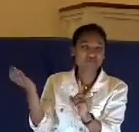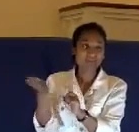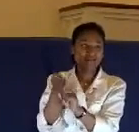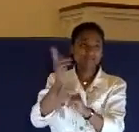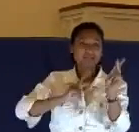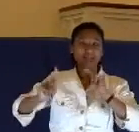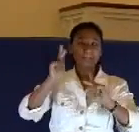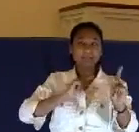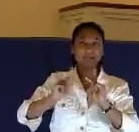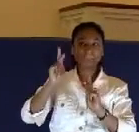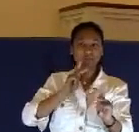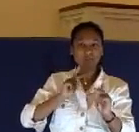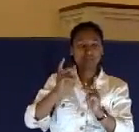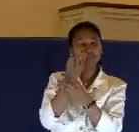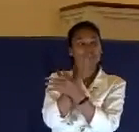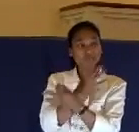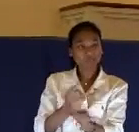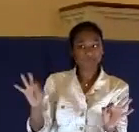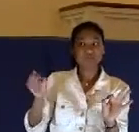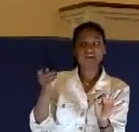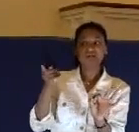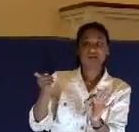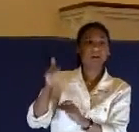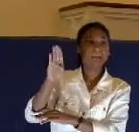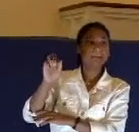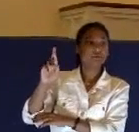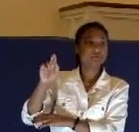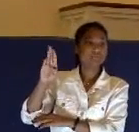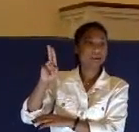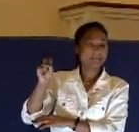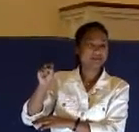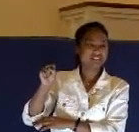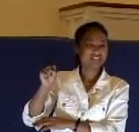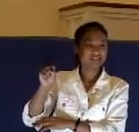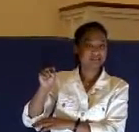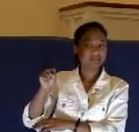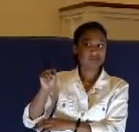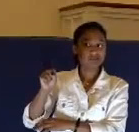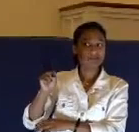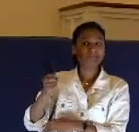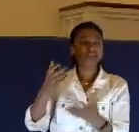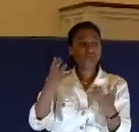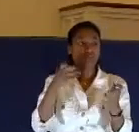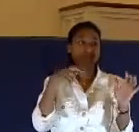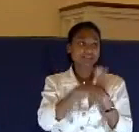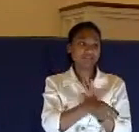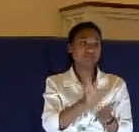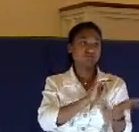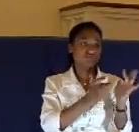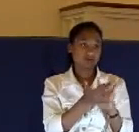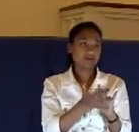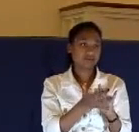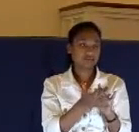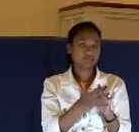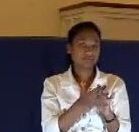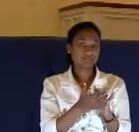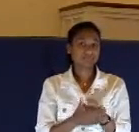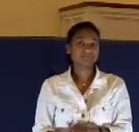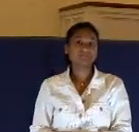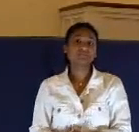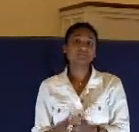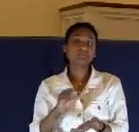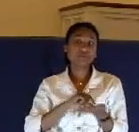to have Pilate release Barabbas. We want Jesus to die. And look down at verse number